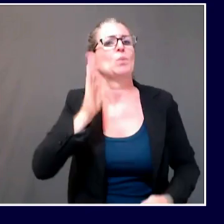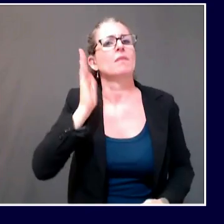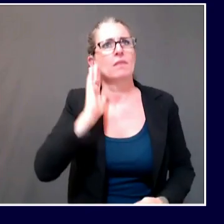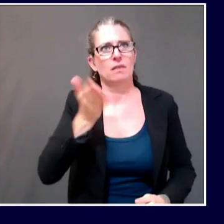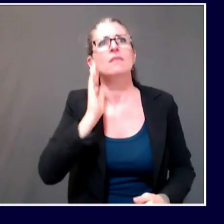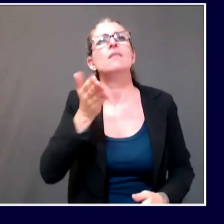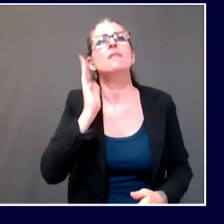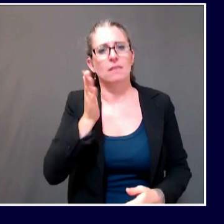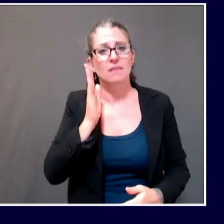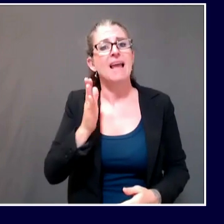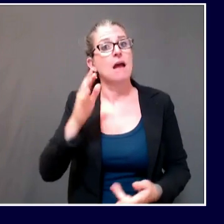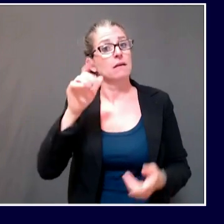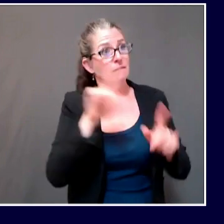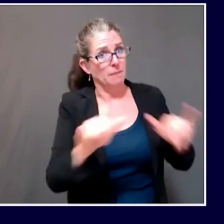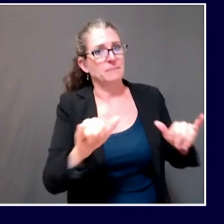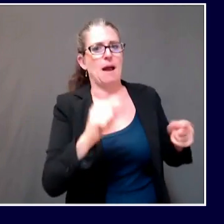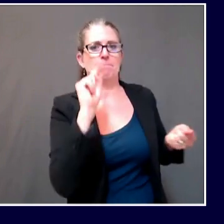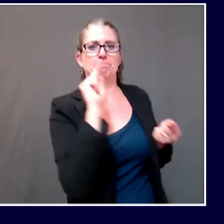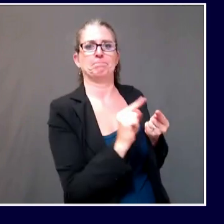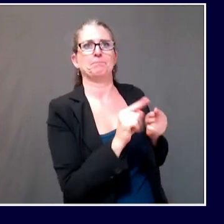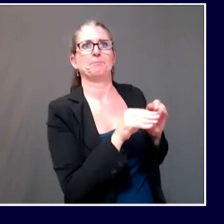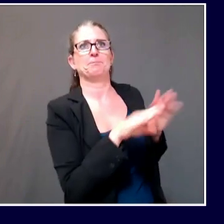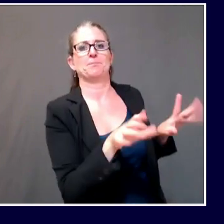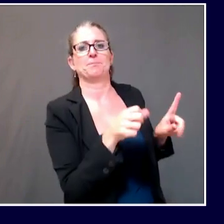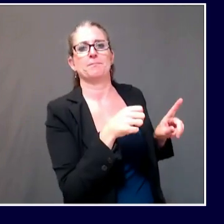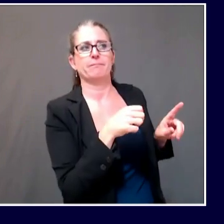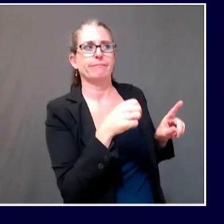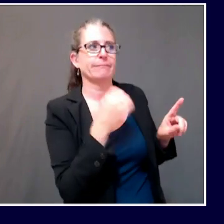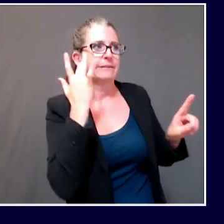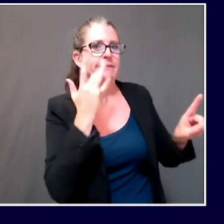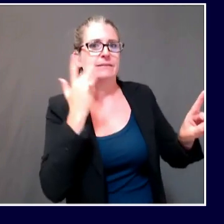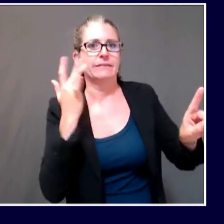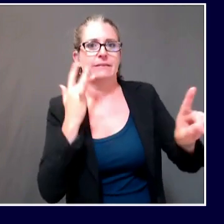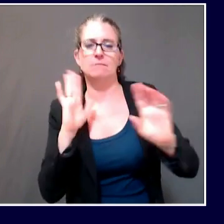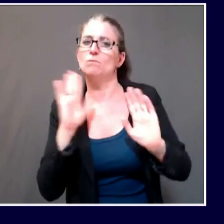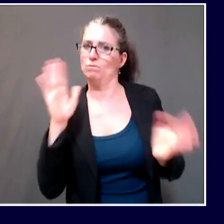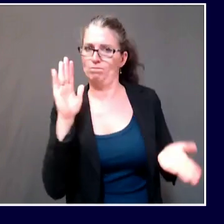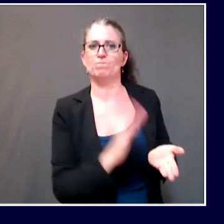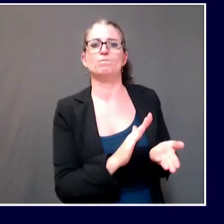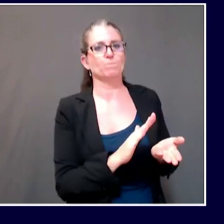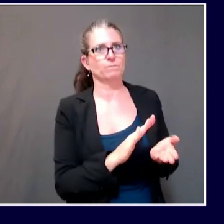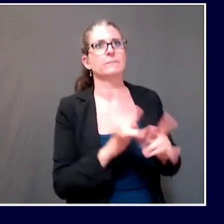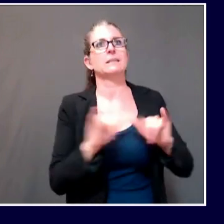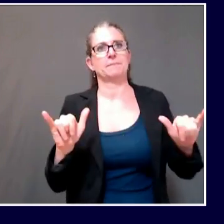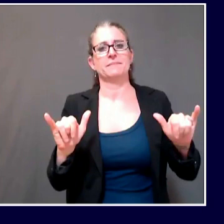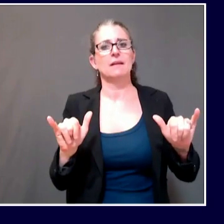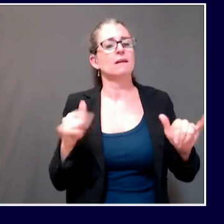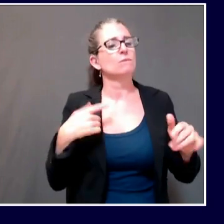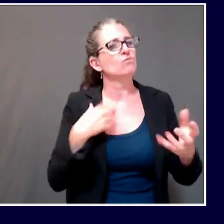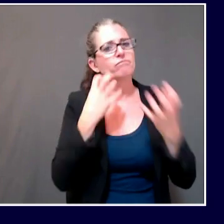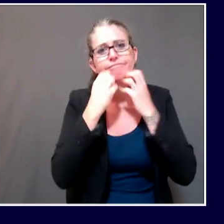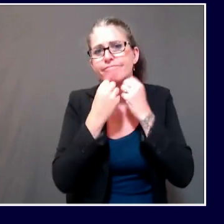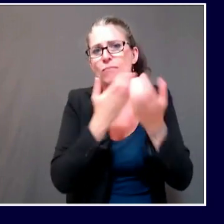months now. It's all up to all of us. Thank you and be happy to answer. Any questions?